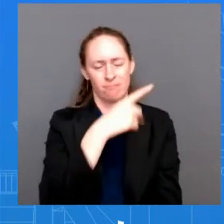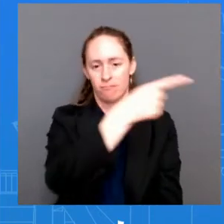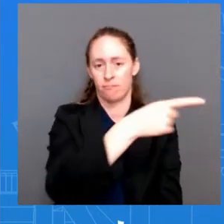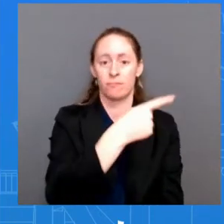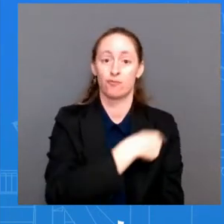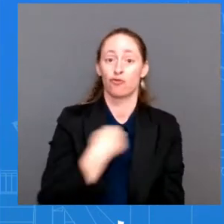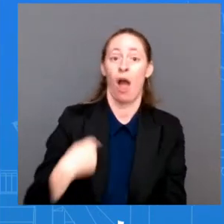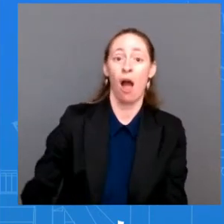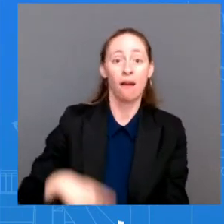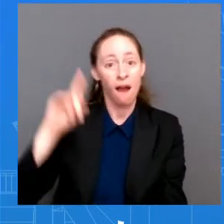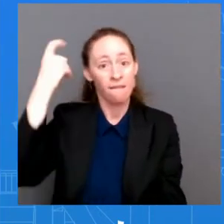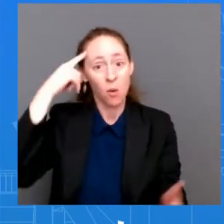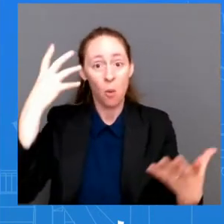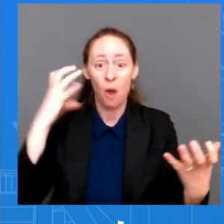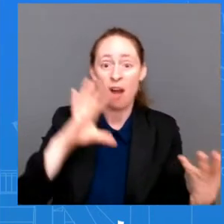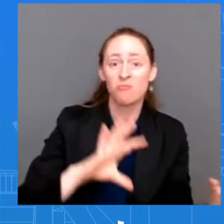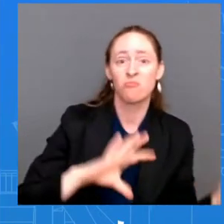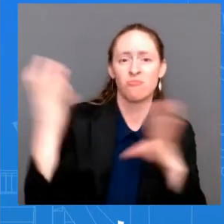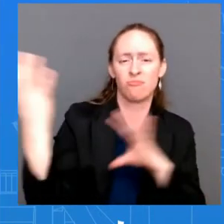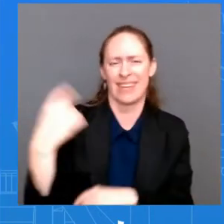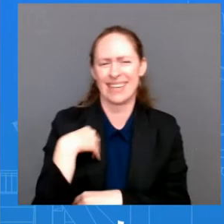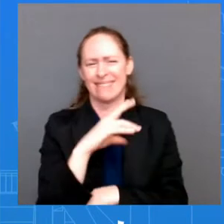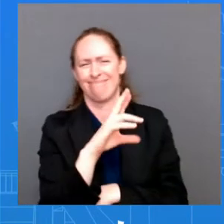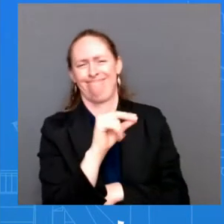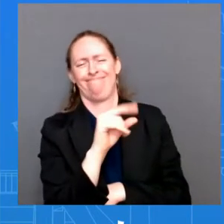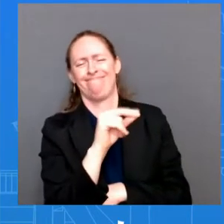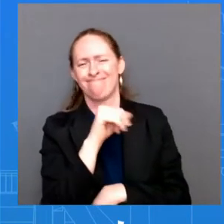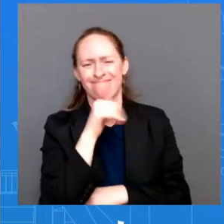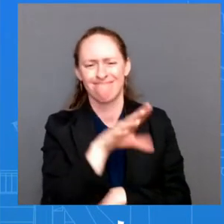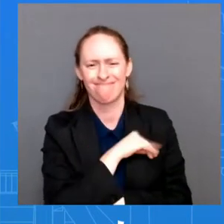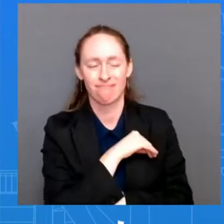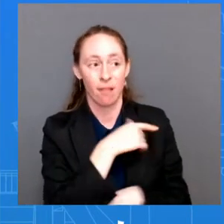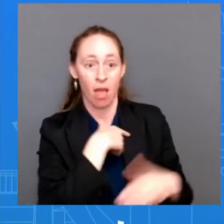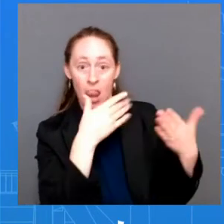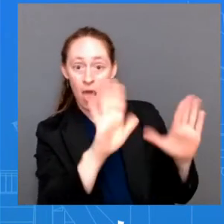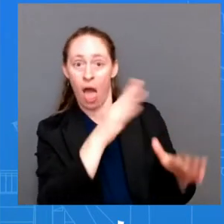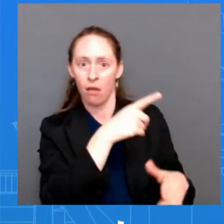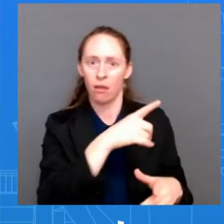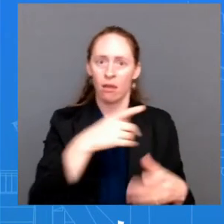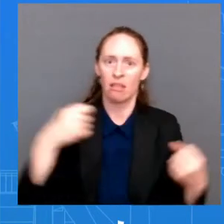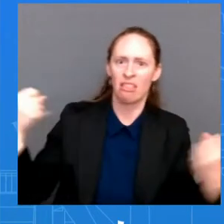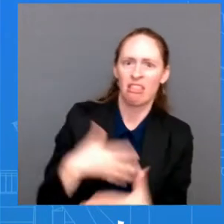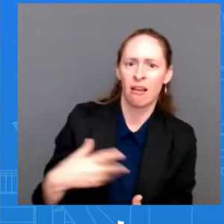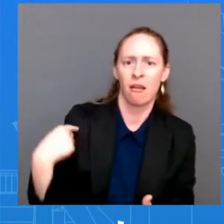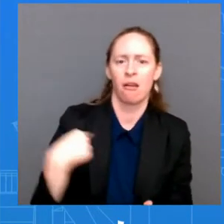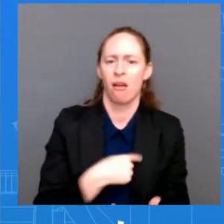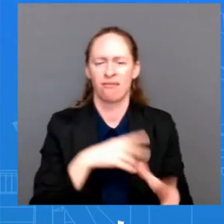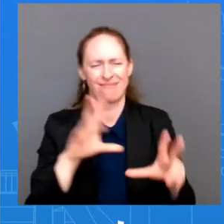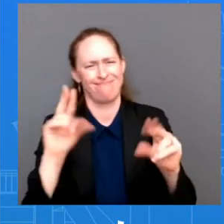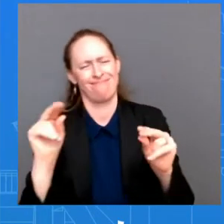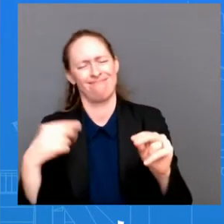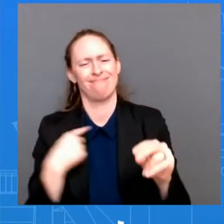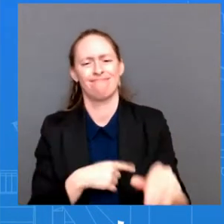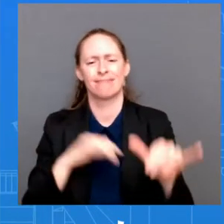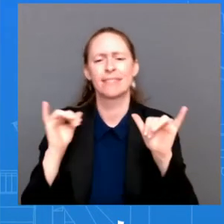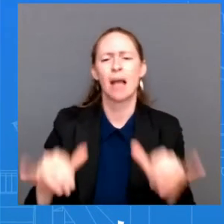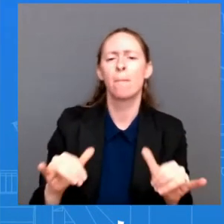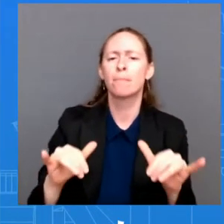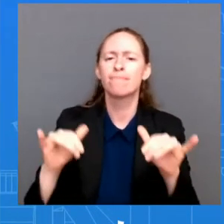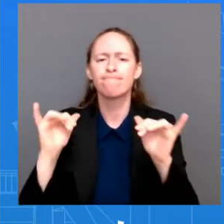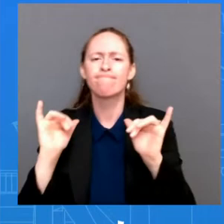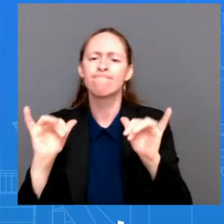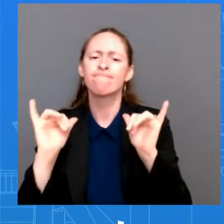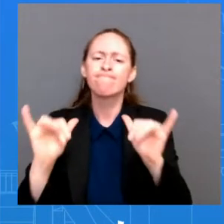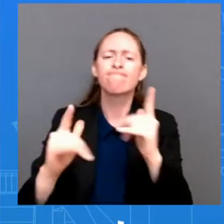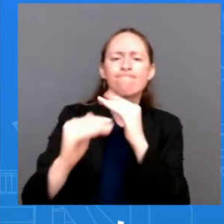same time, we will not be intimidated. We will keep operating in the seas and the skies of the western Pacific as we have for